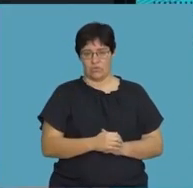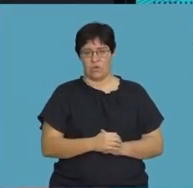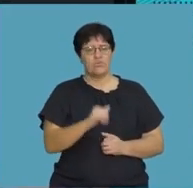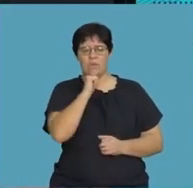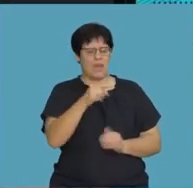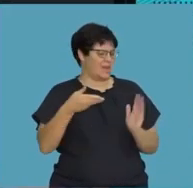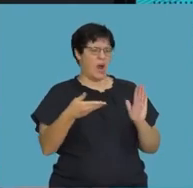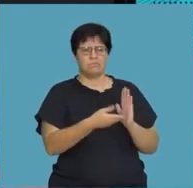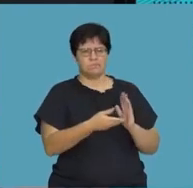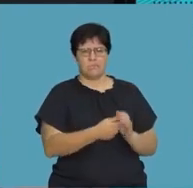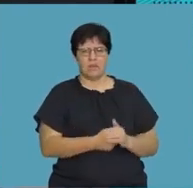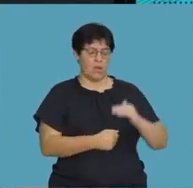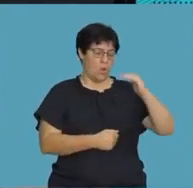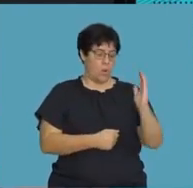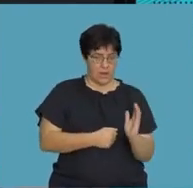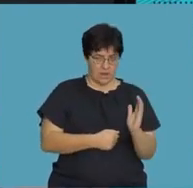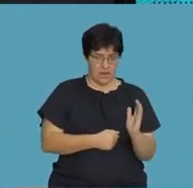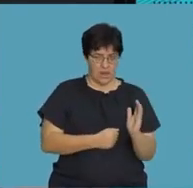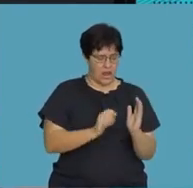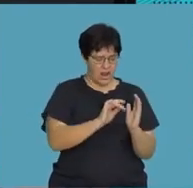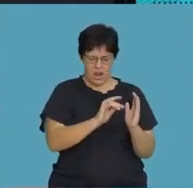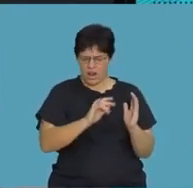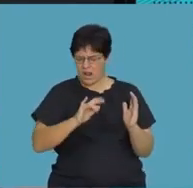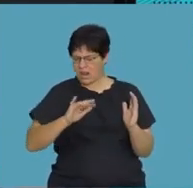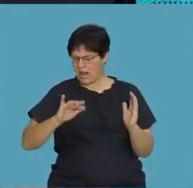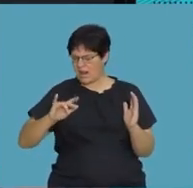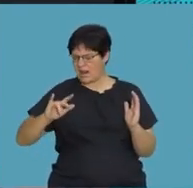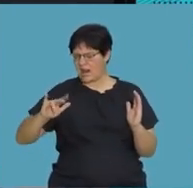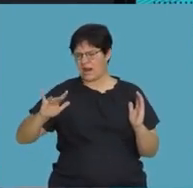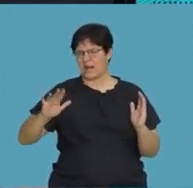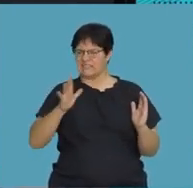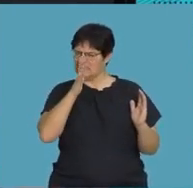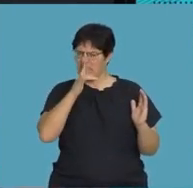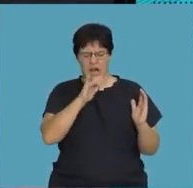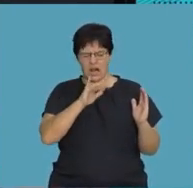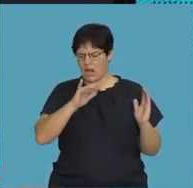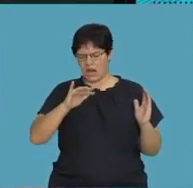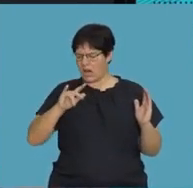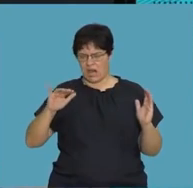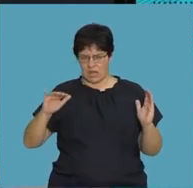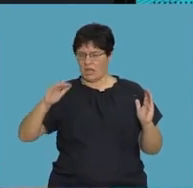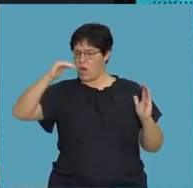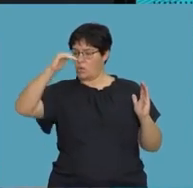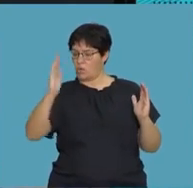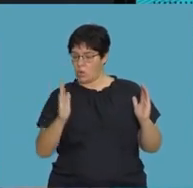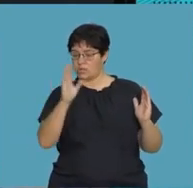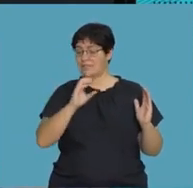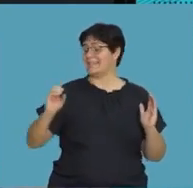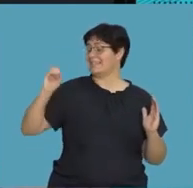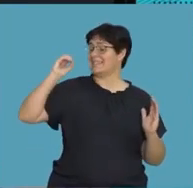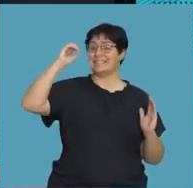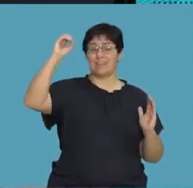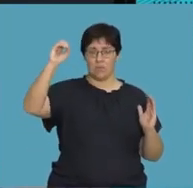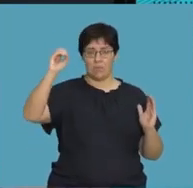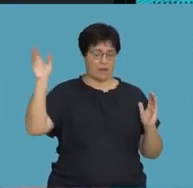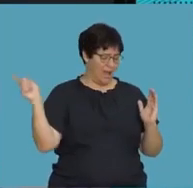not matter what you have. If I open a bracket and I write a whole lot of numbers and variables inside there, close it